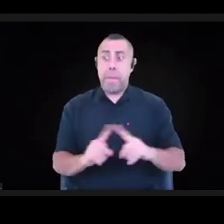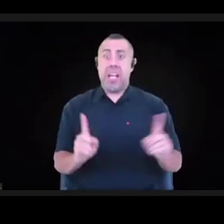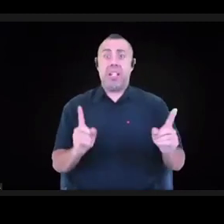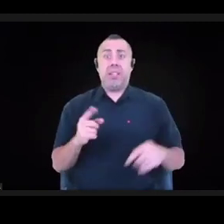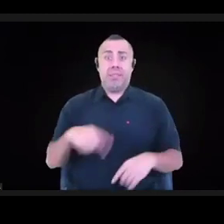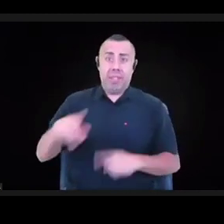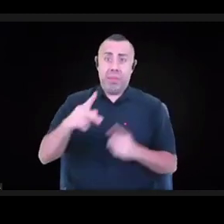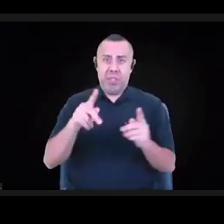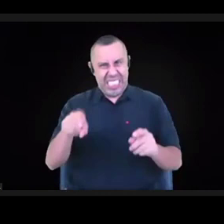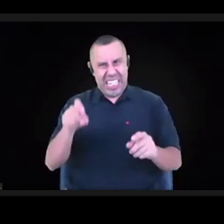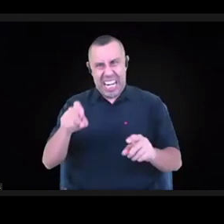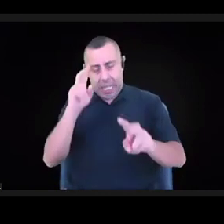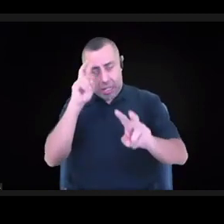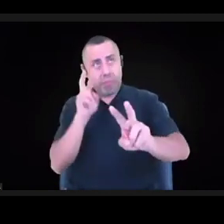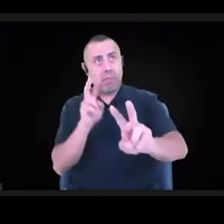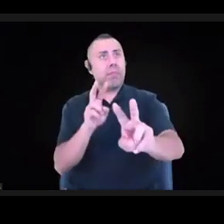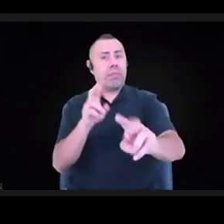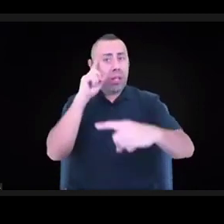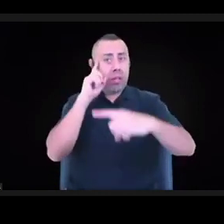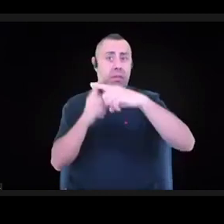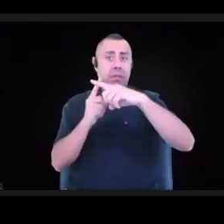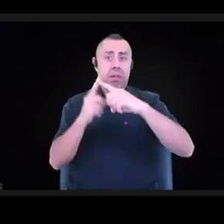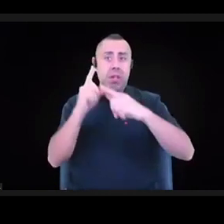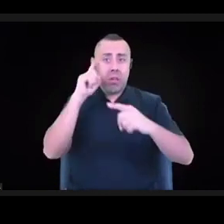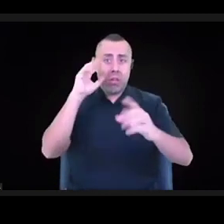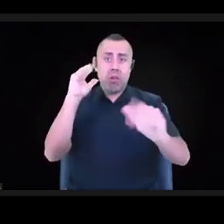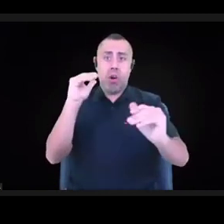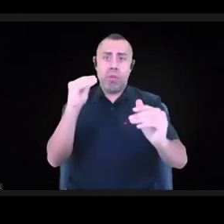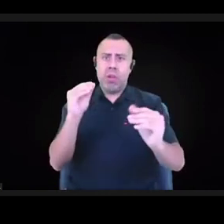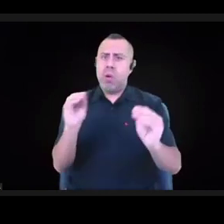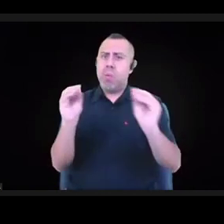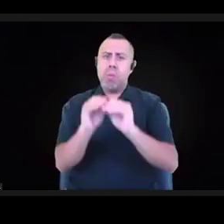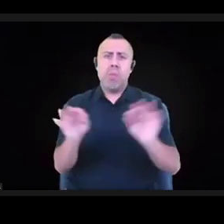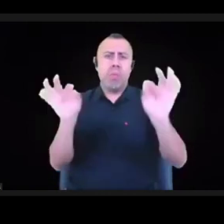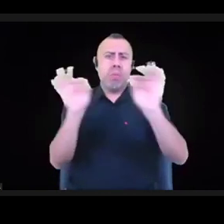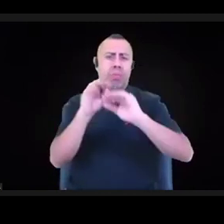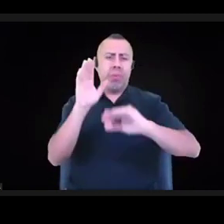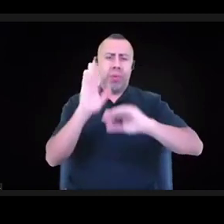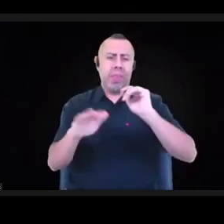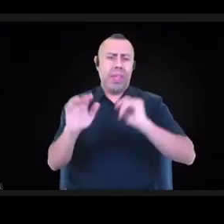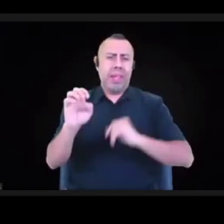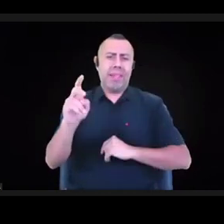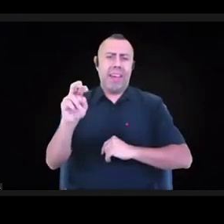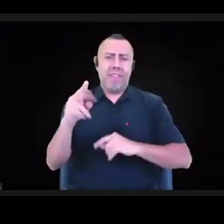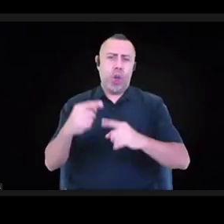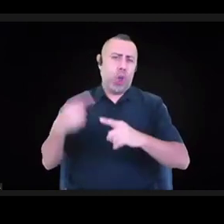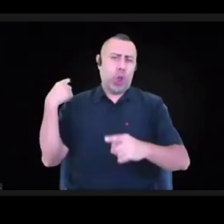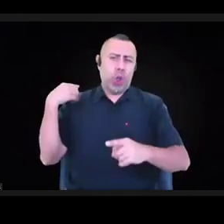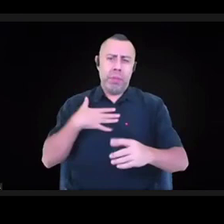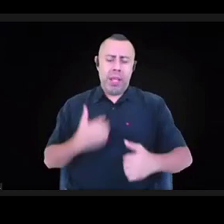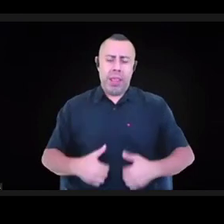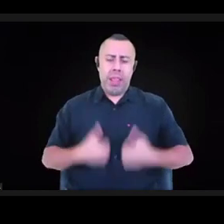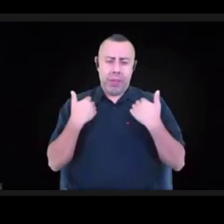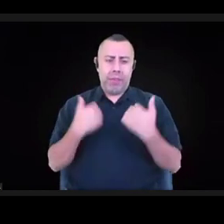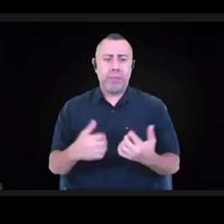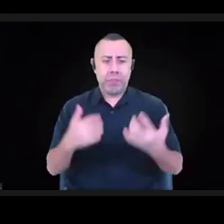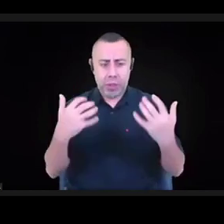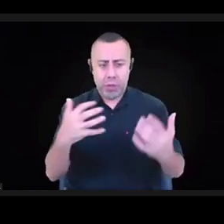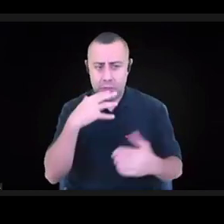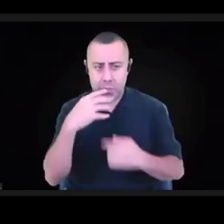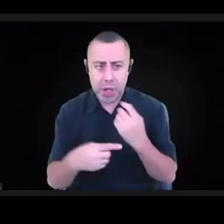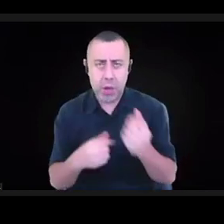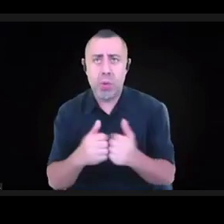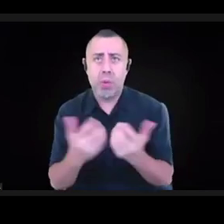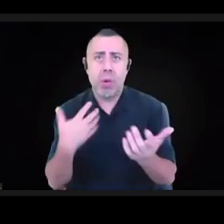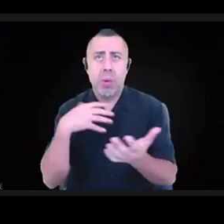in my life. I want to talk a little bit about what we learned and the implications of that for recovery and reimagination. I want